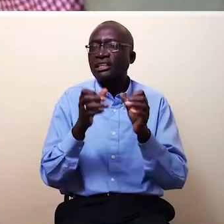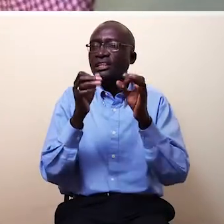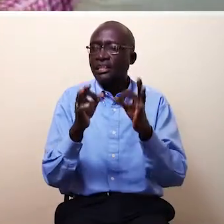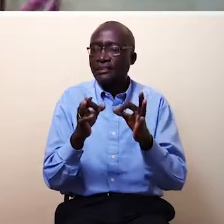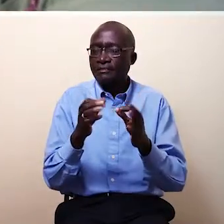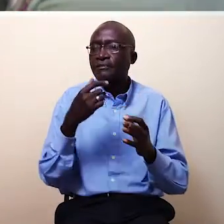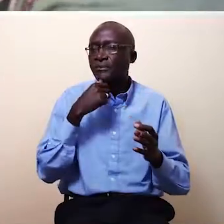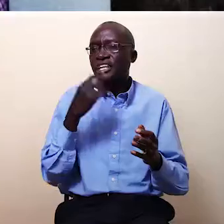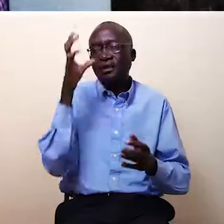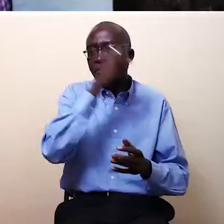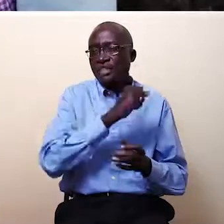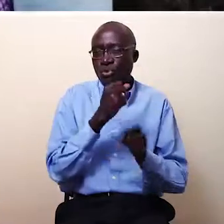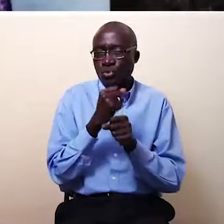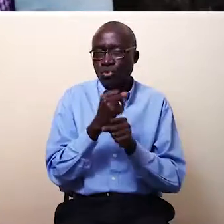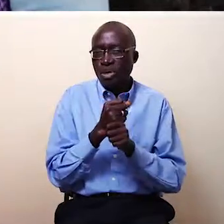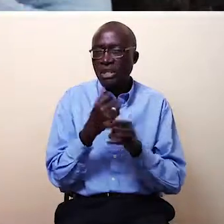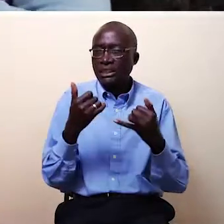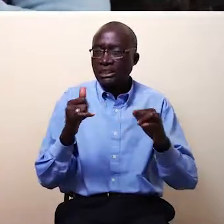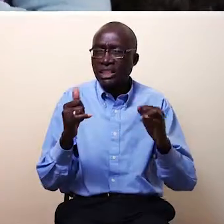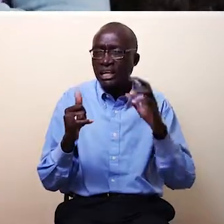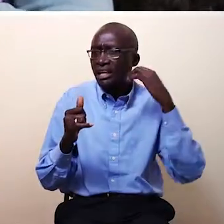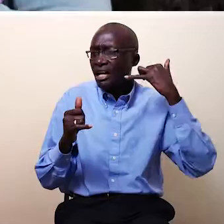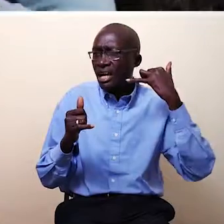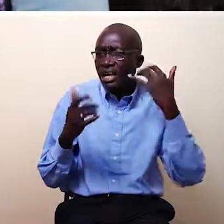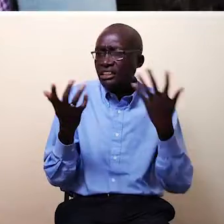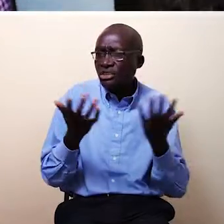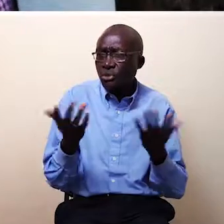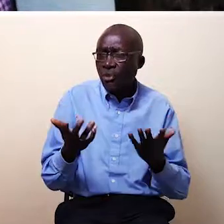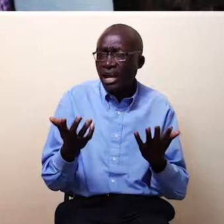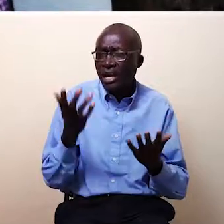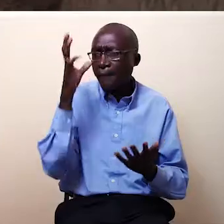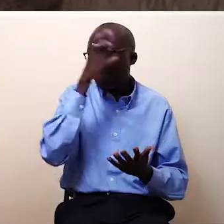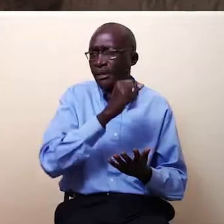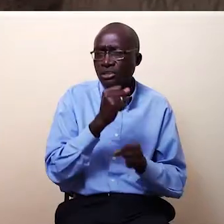and get it to end.